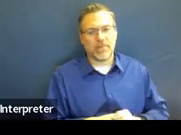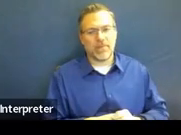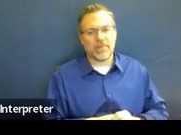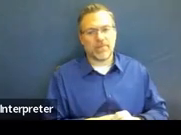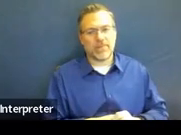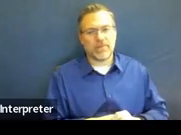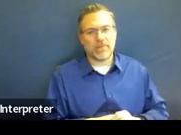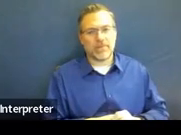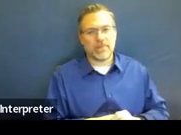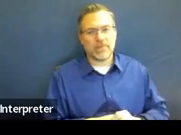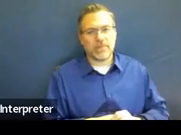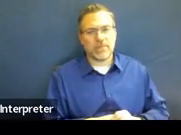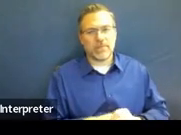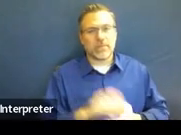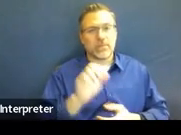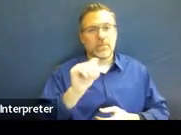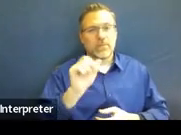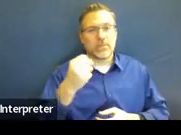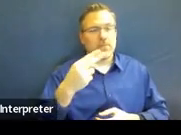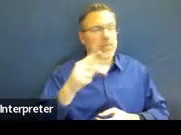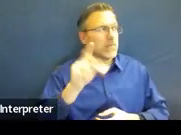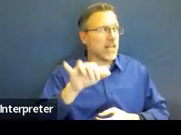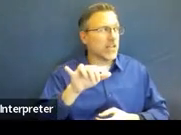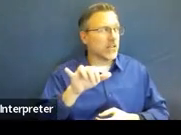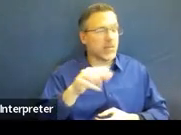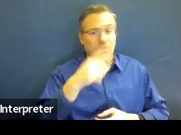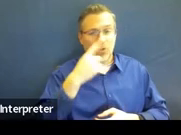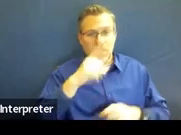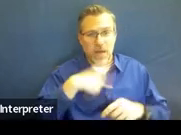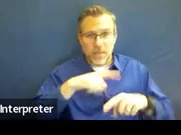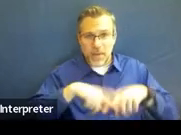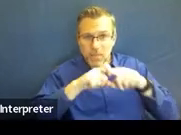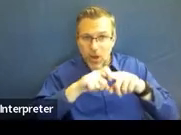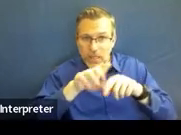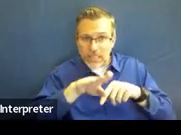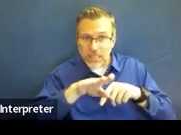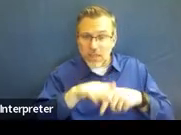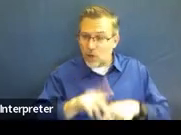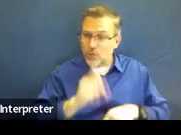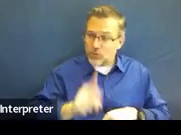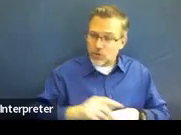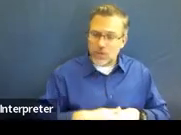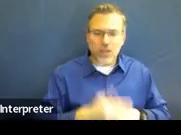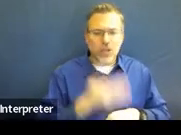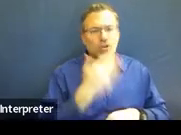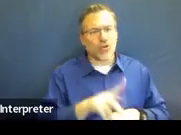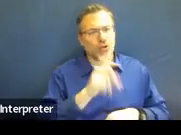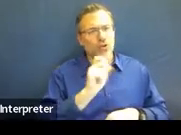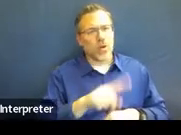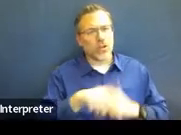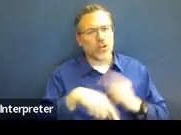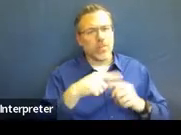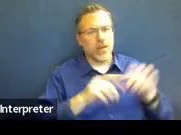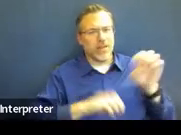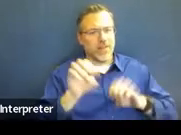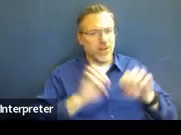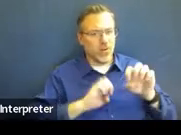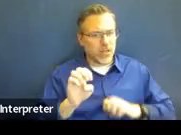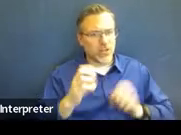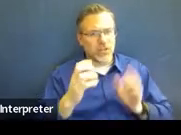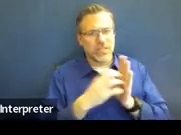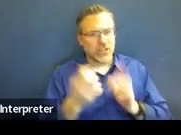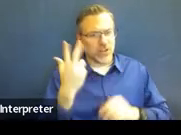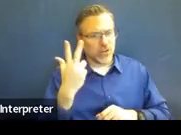Carly, can I pause you for a second? Sure thing. It's just a really good question in chat about evaluations in section three, and whether they